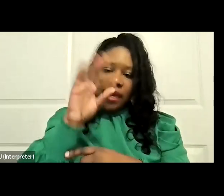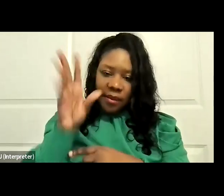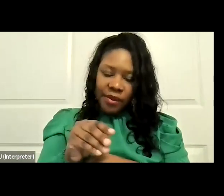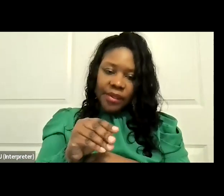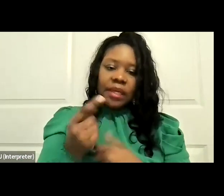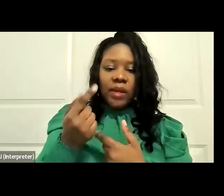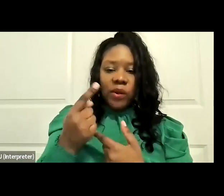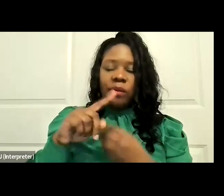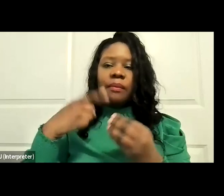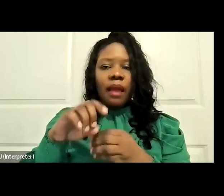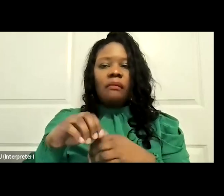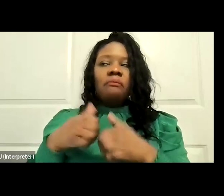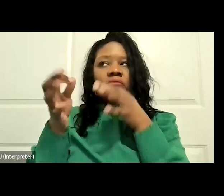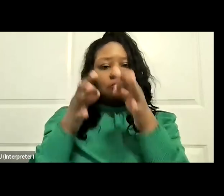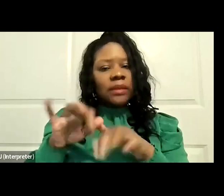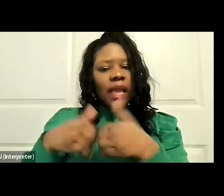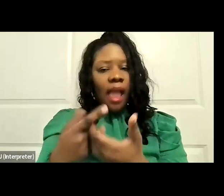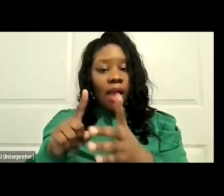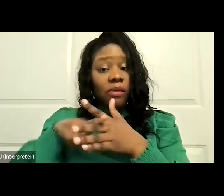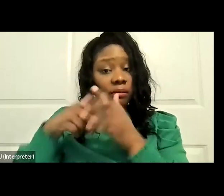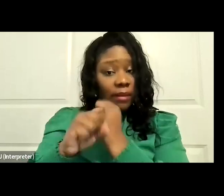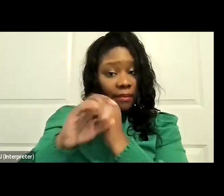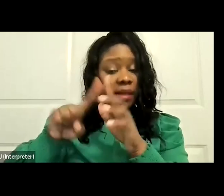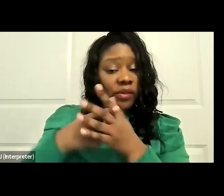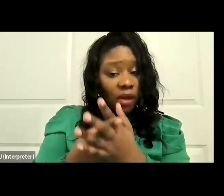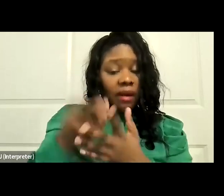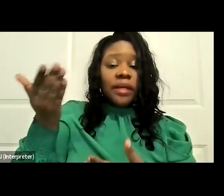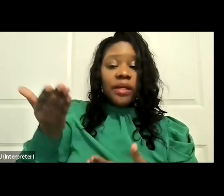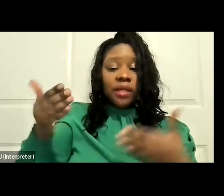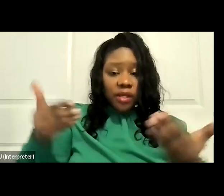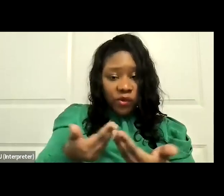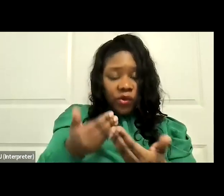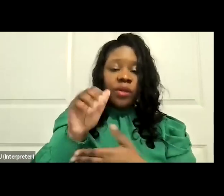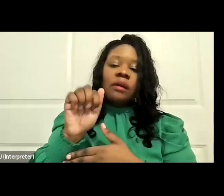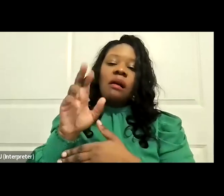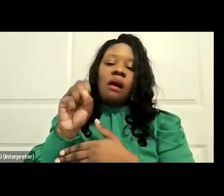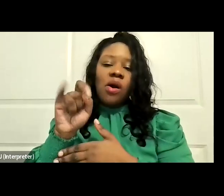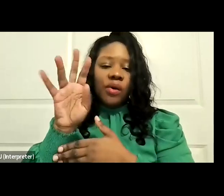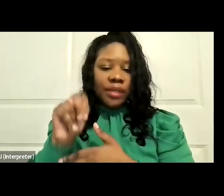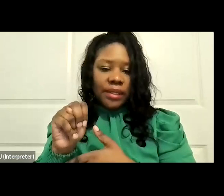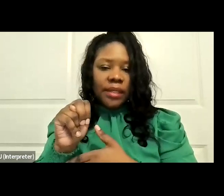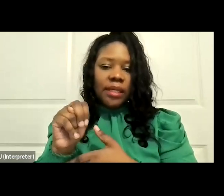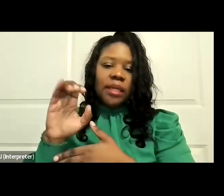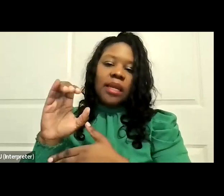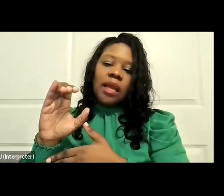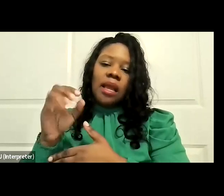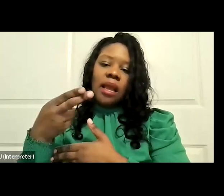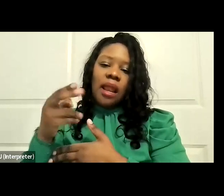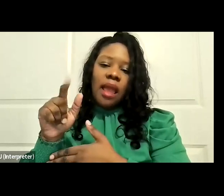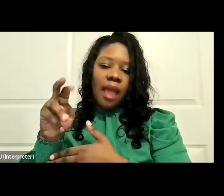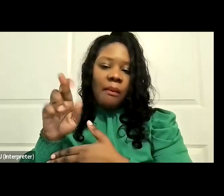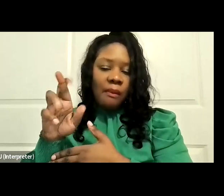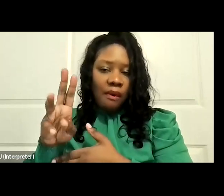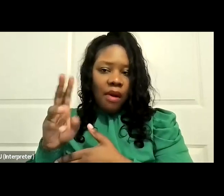introduced by Austin Buettner, who is the former superintendent of LA Unified School District. He partnered